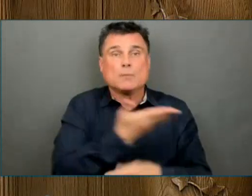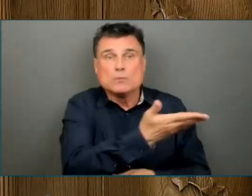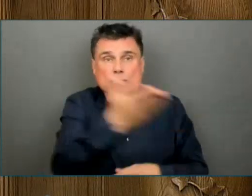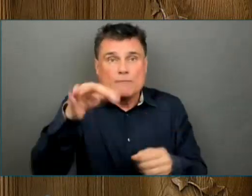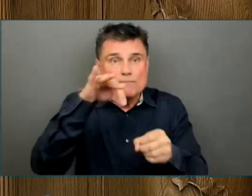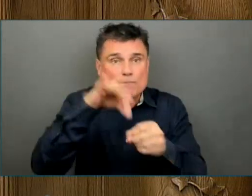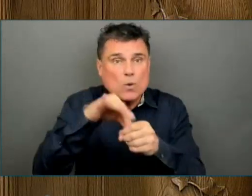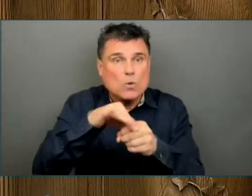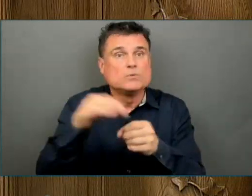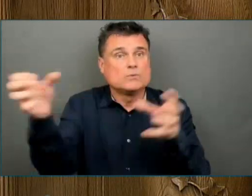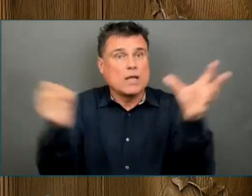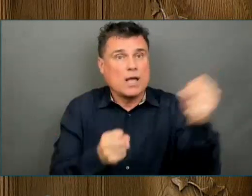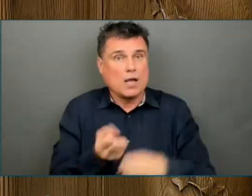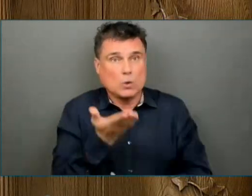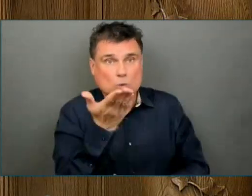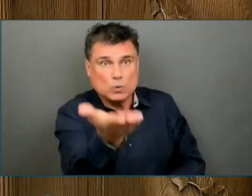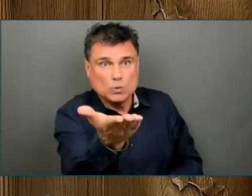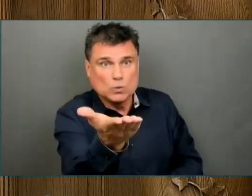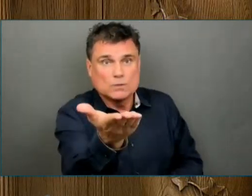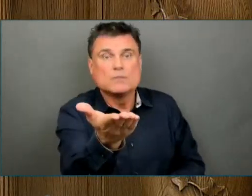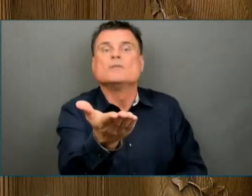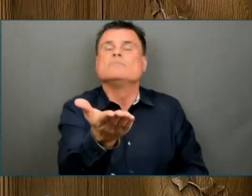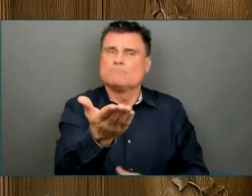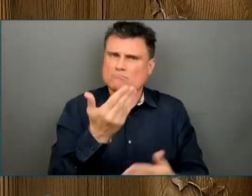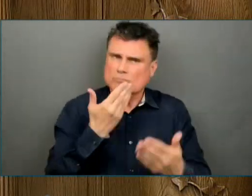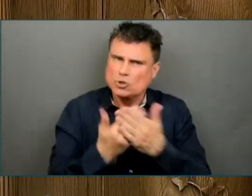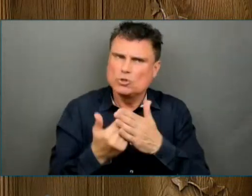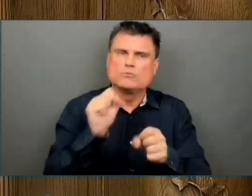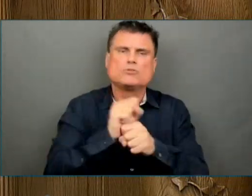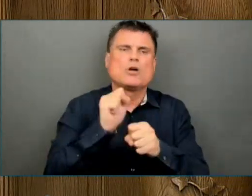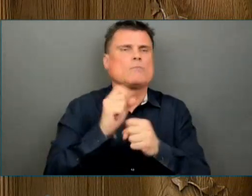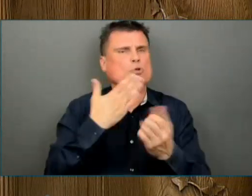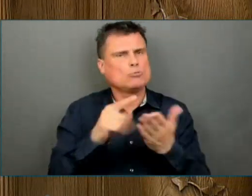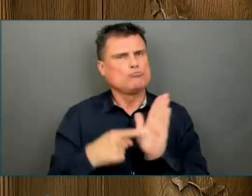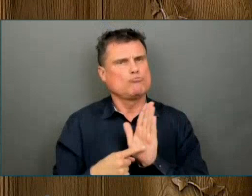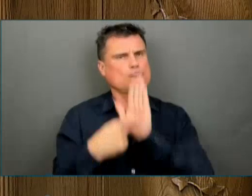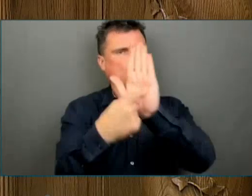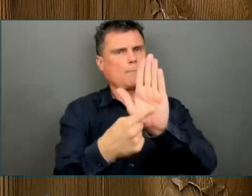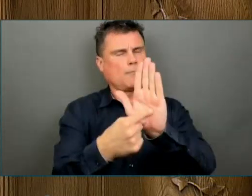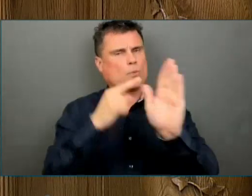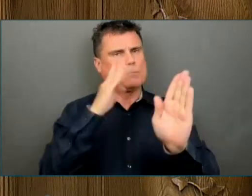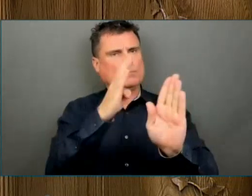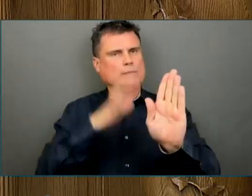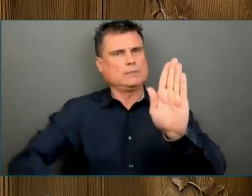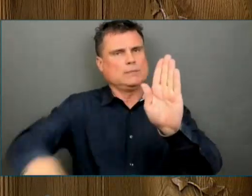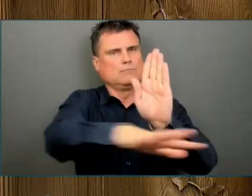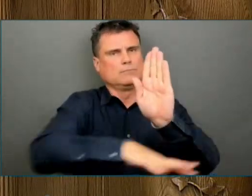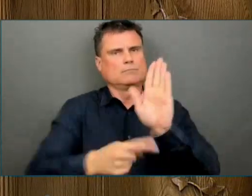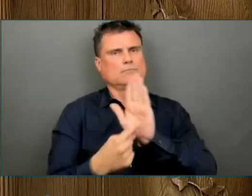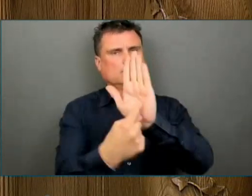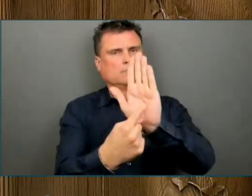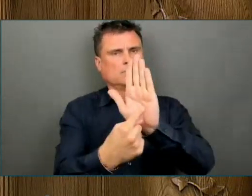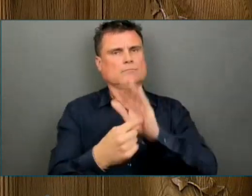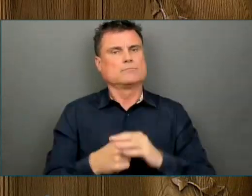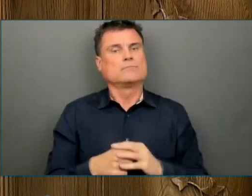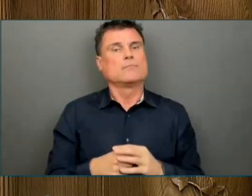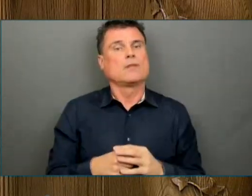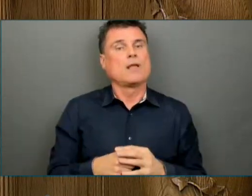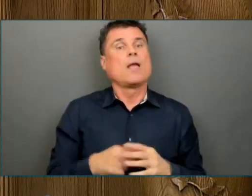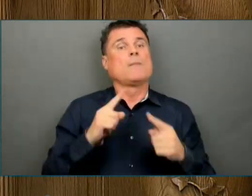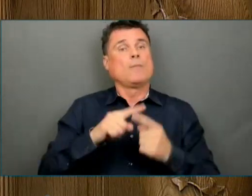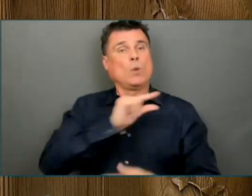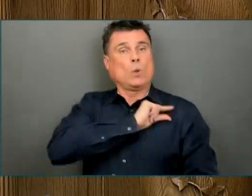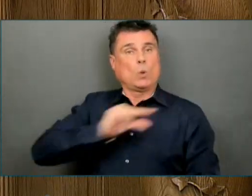Majesty Queen Elizabeth II, Queen of Canada, I want to thank British Columbians for all that you do to care for each other.